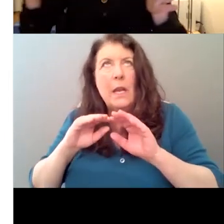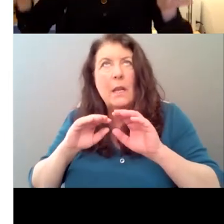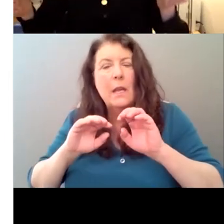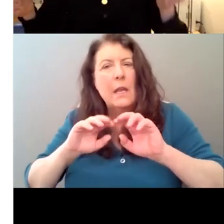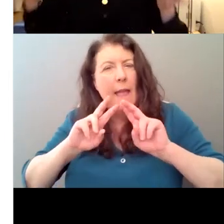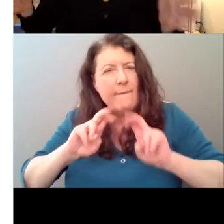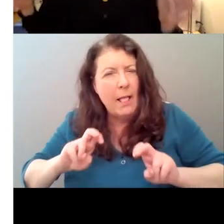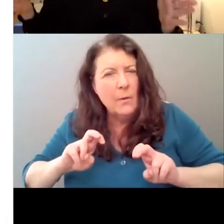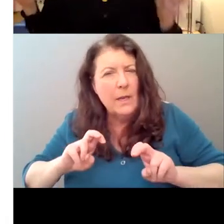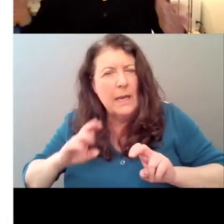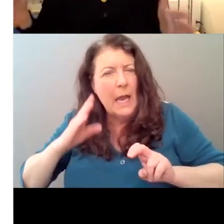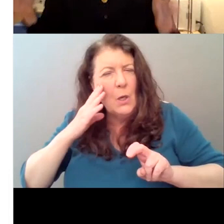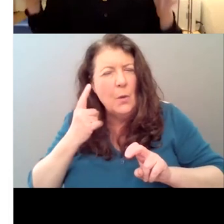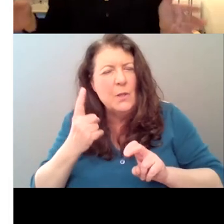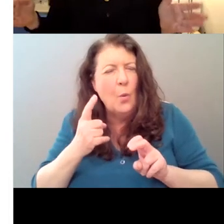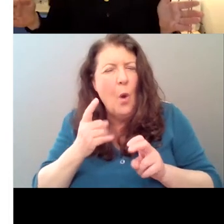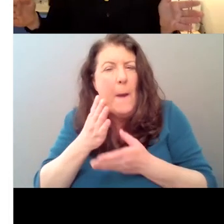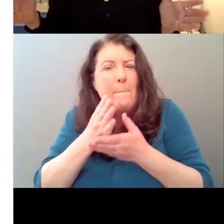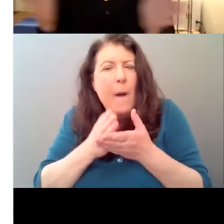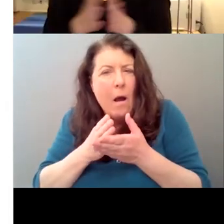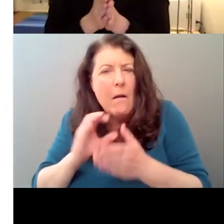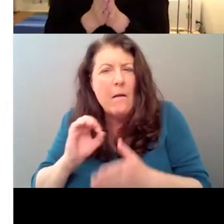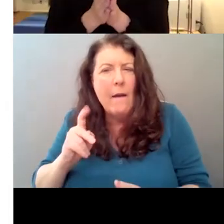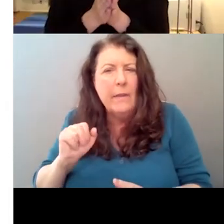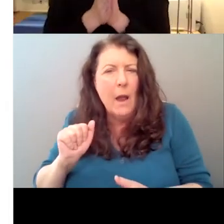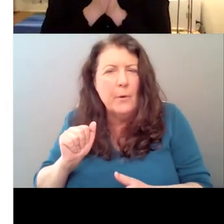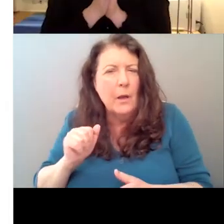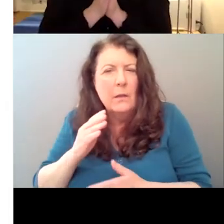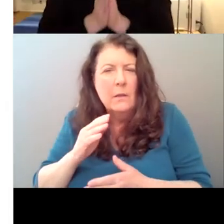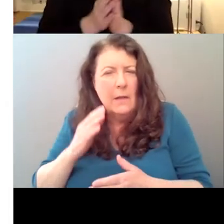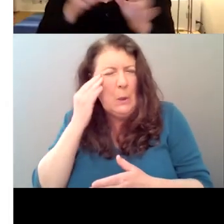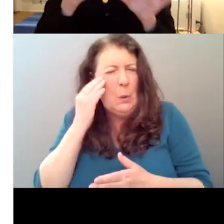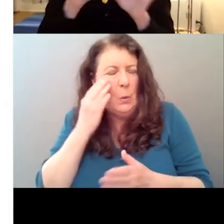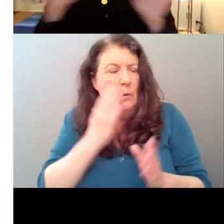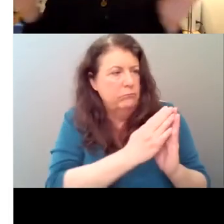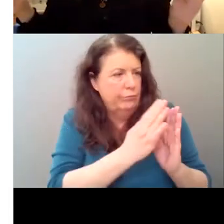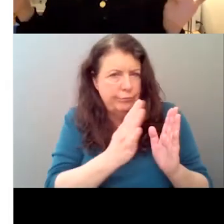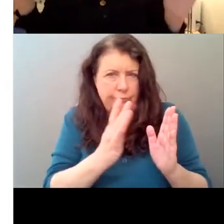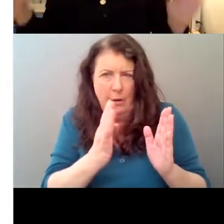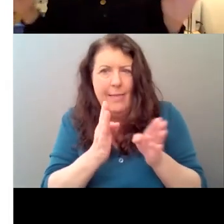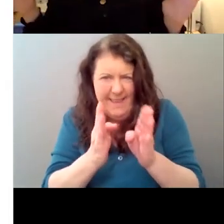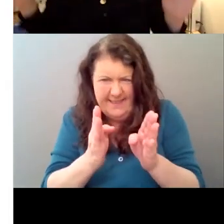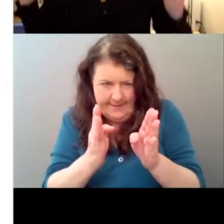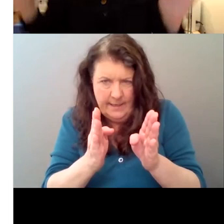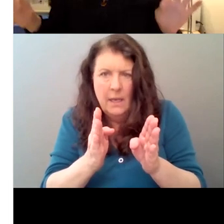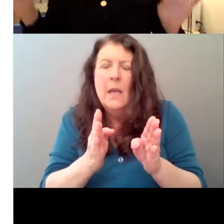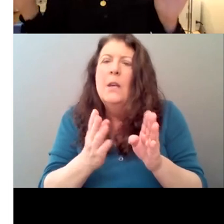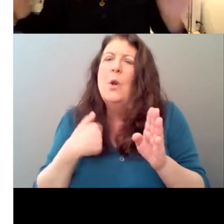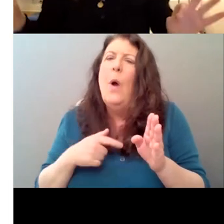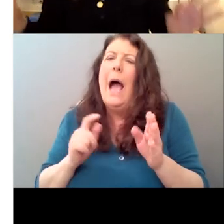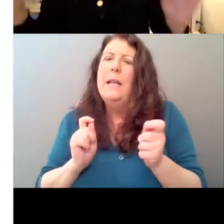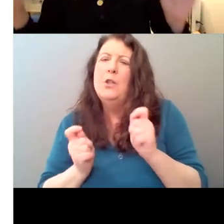one stretch of the opera that we were going to see. So this was, in some sense, this was scored to a